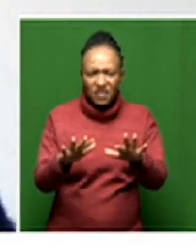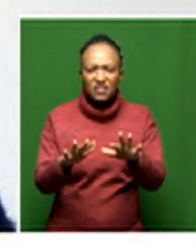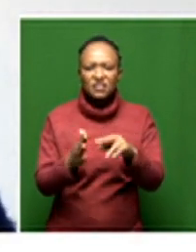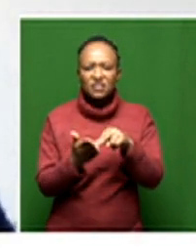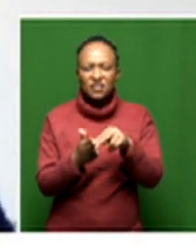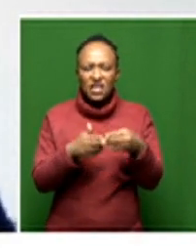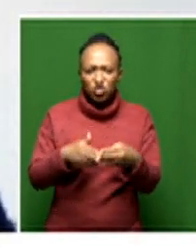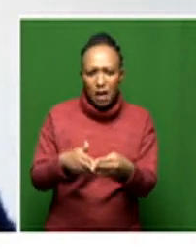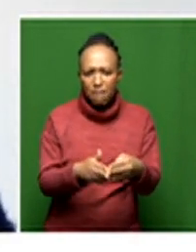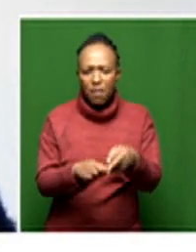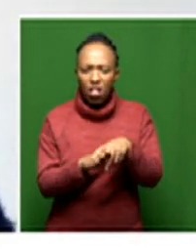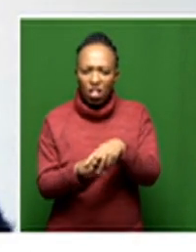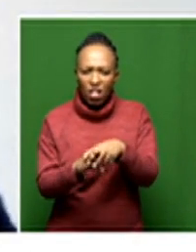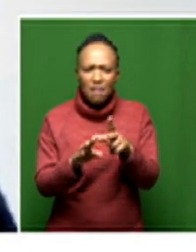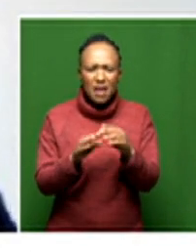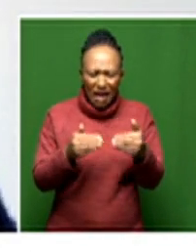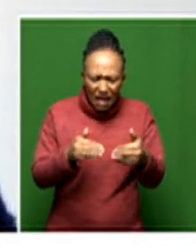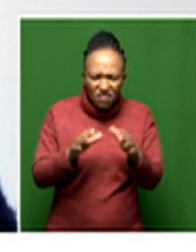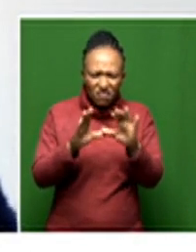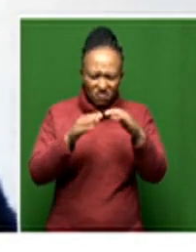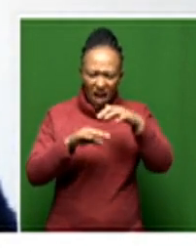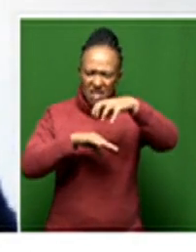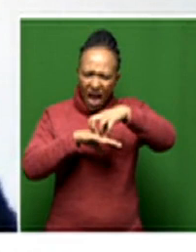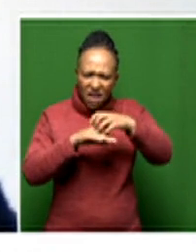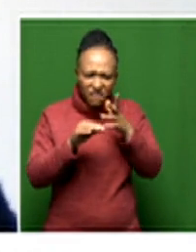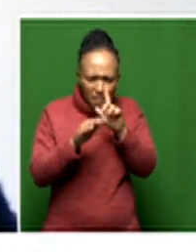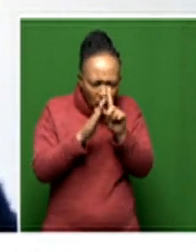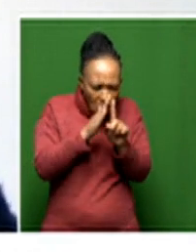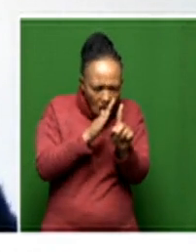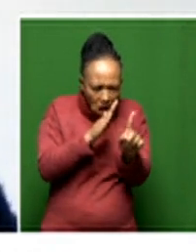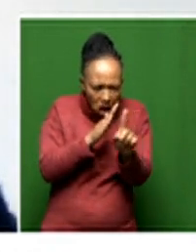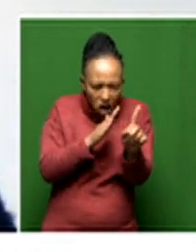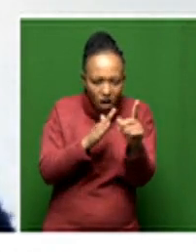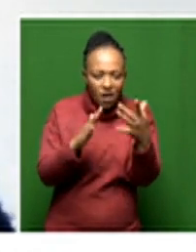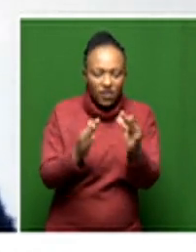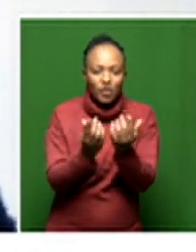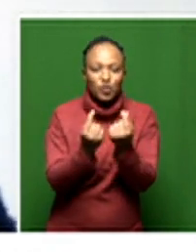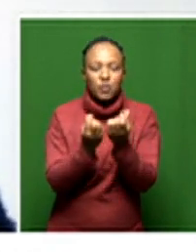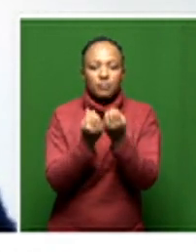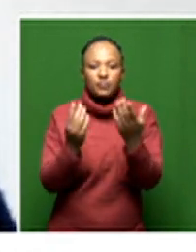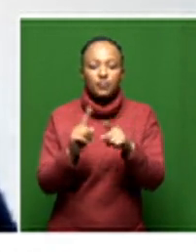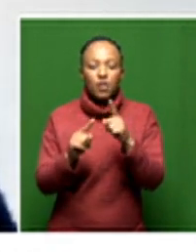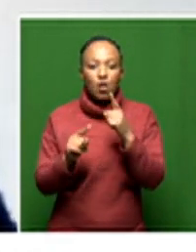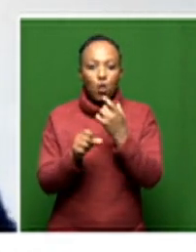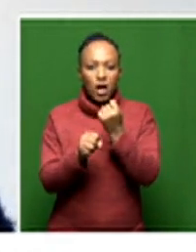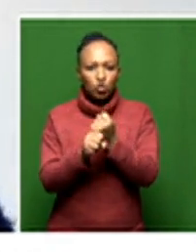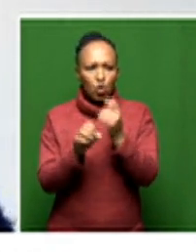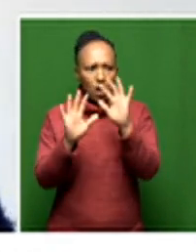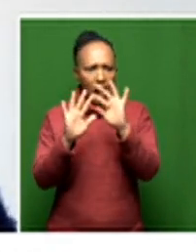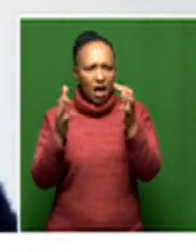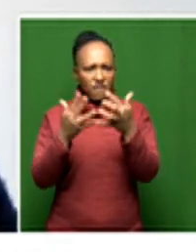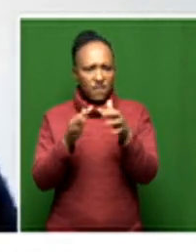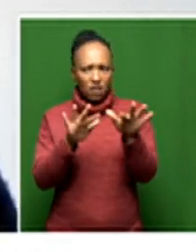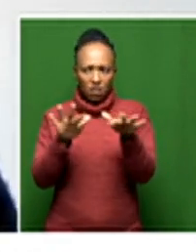i was crawling around through caves i was doing a lot um and that really caught national geographic's eye i